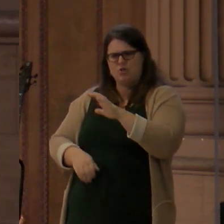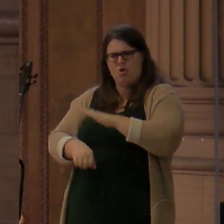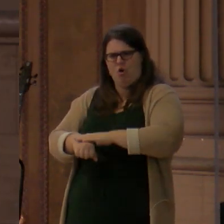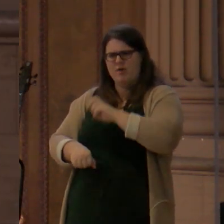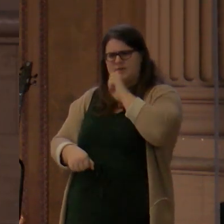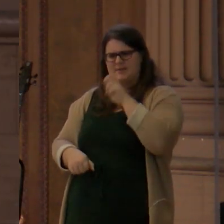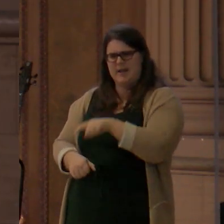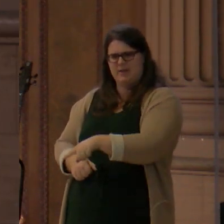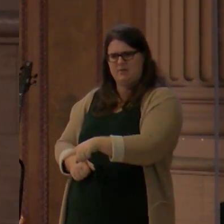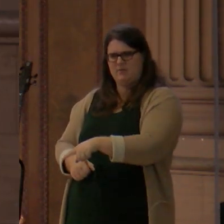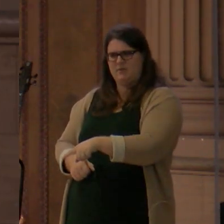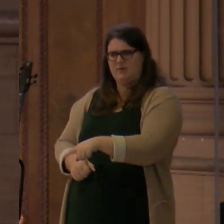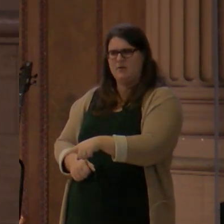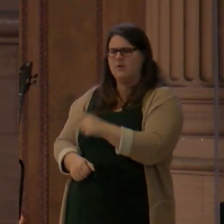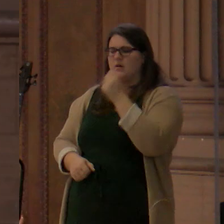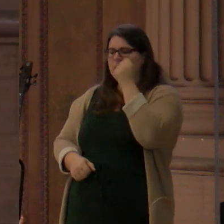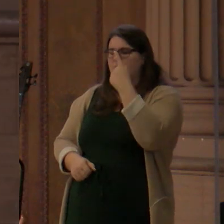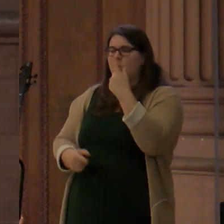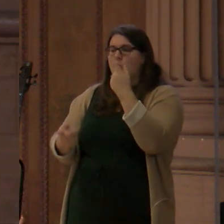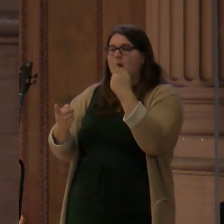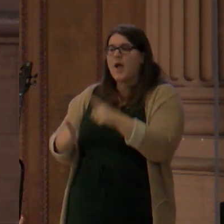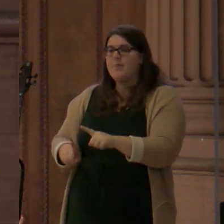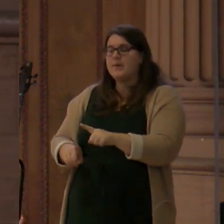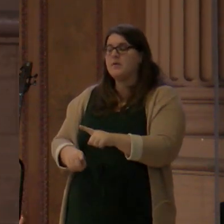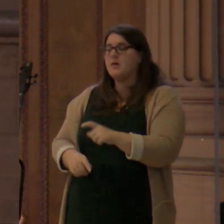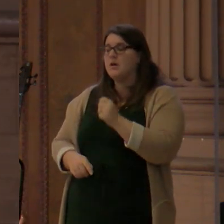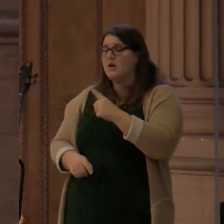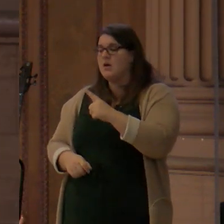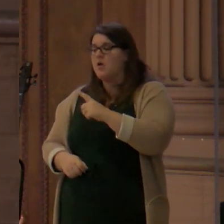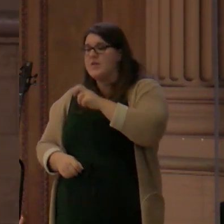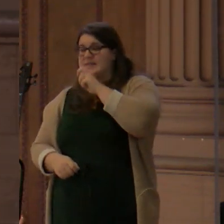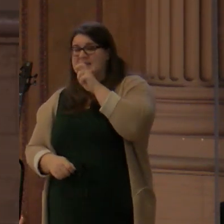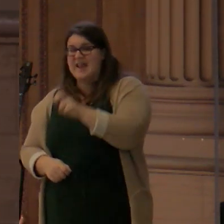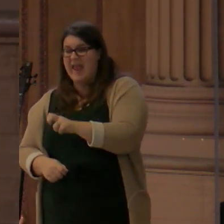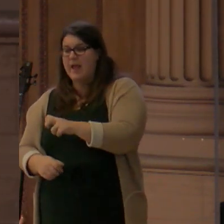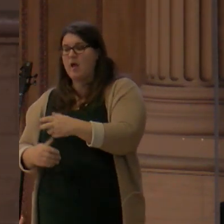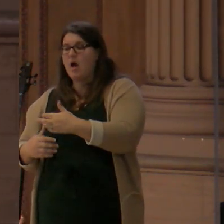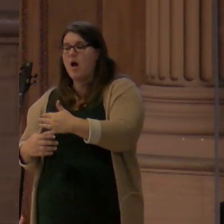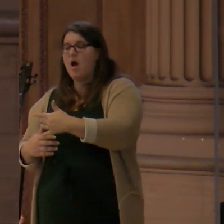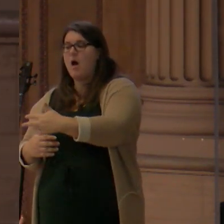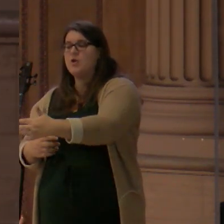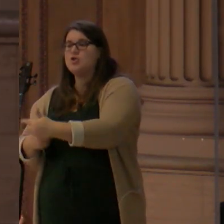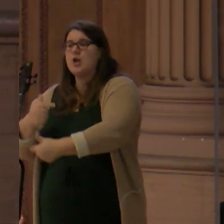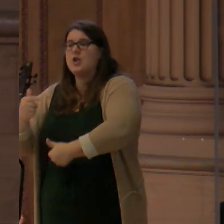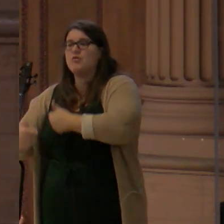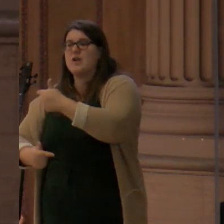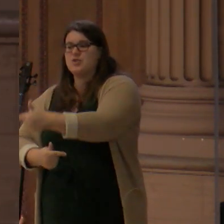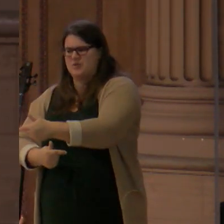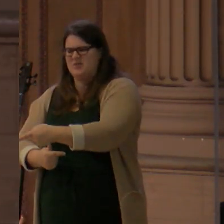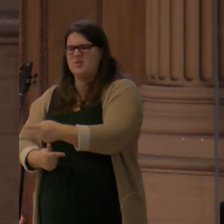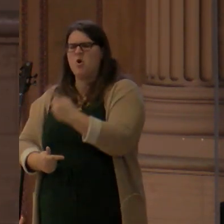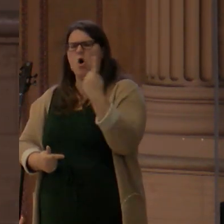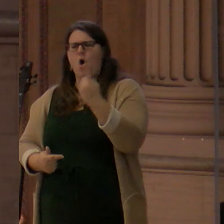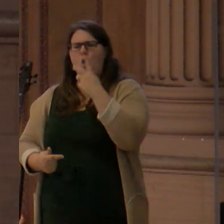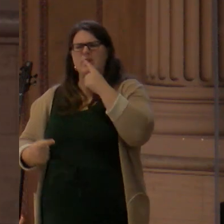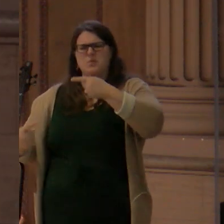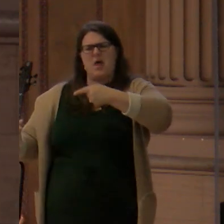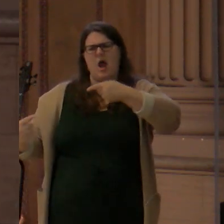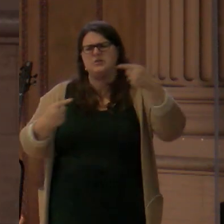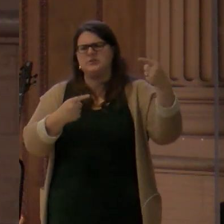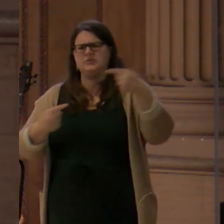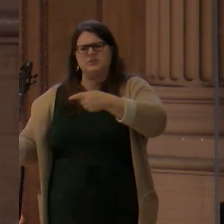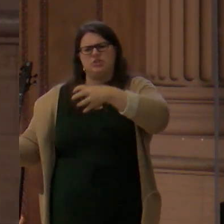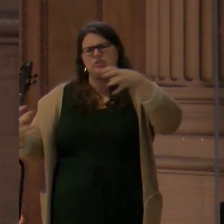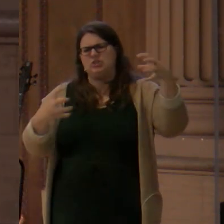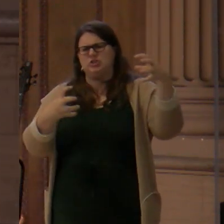and between your offspring and her offspring. And he shall bruise your head and you shall bruise his heel. There's this